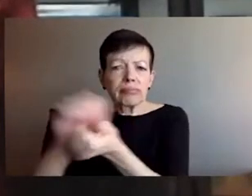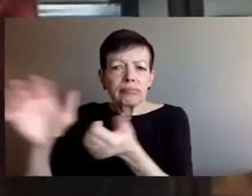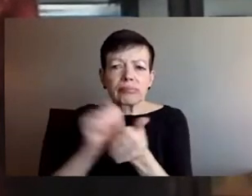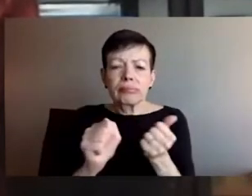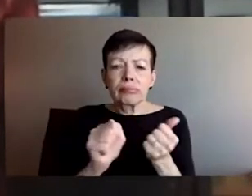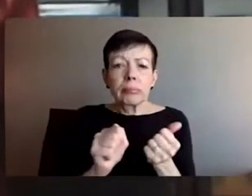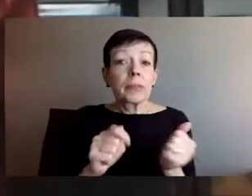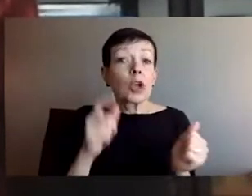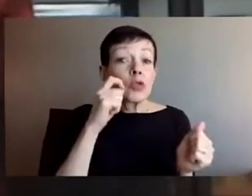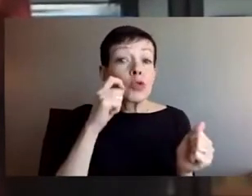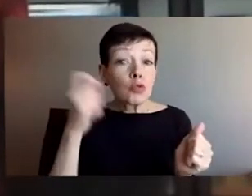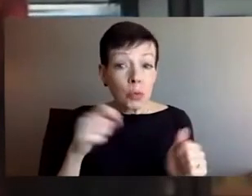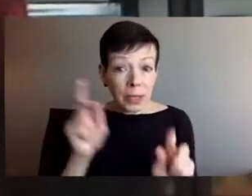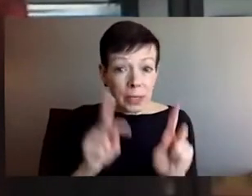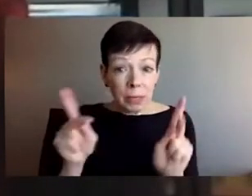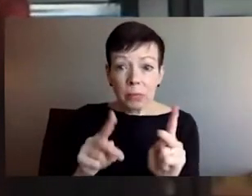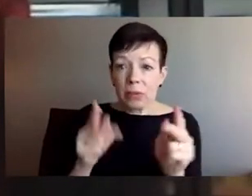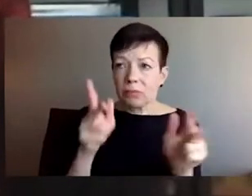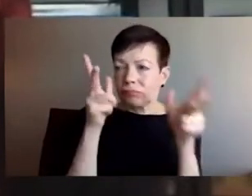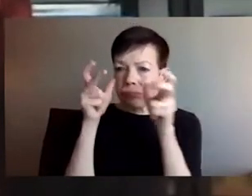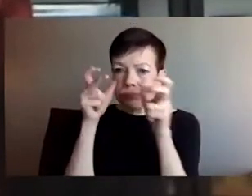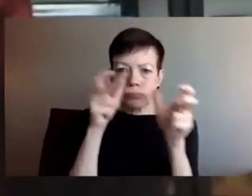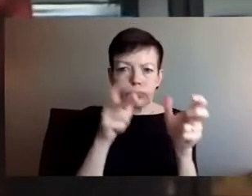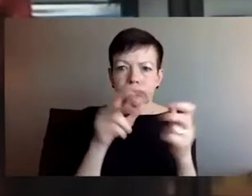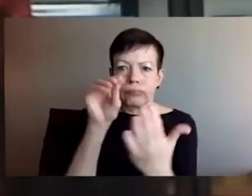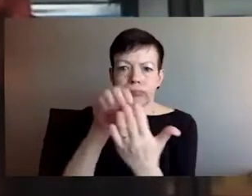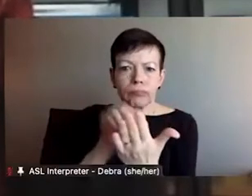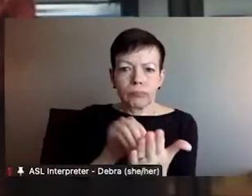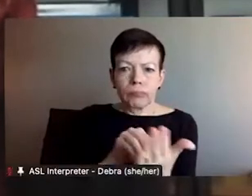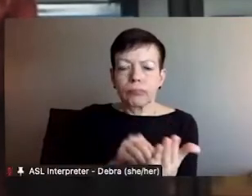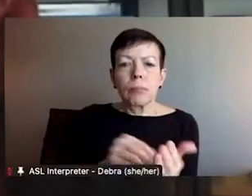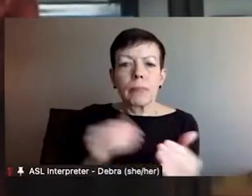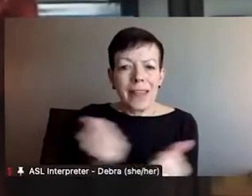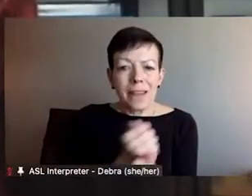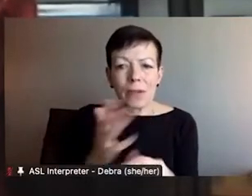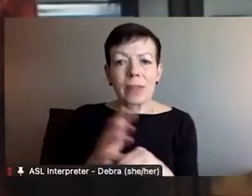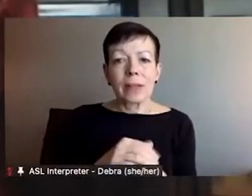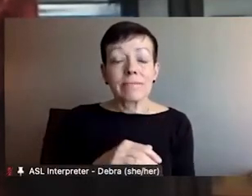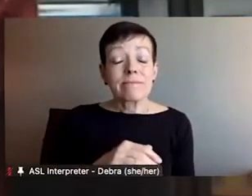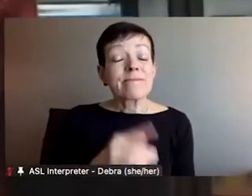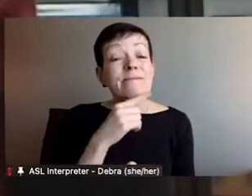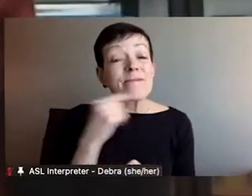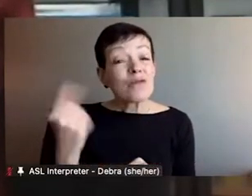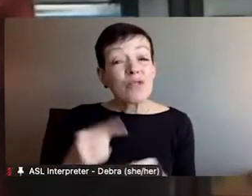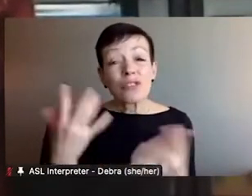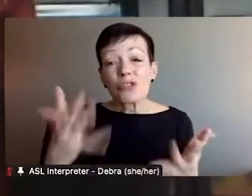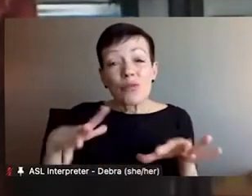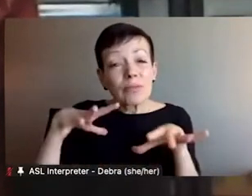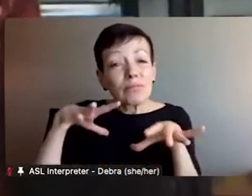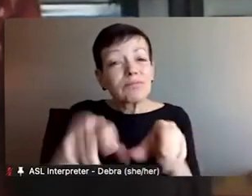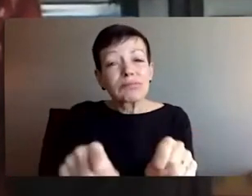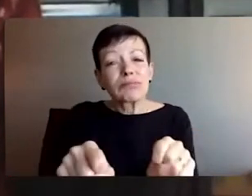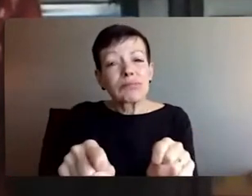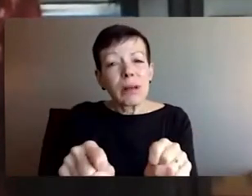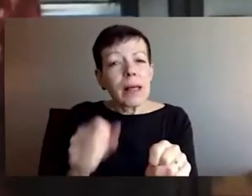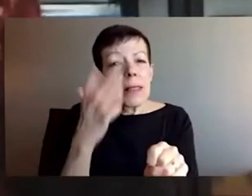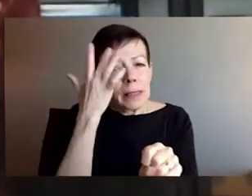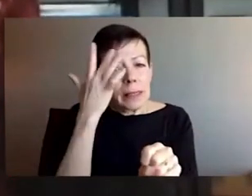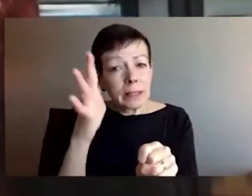infrastructure, nuclear power plants, vans carrying humanitarian aid, and so much more.